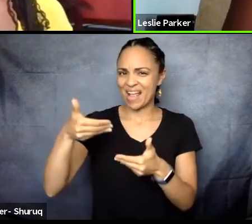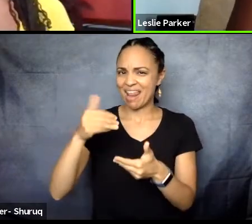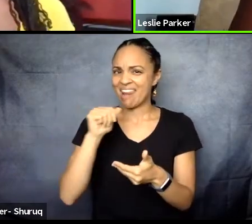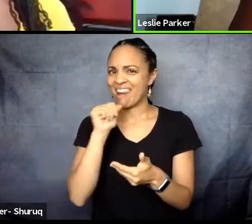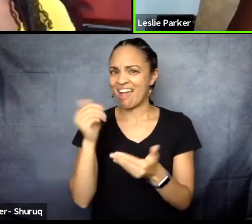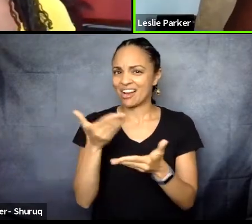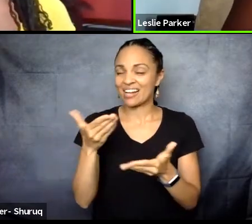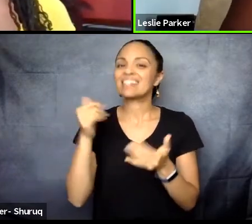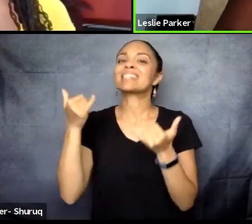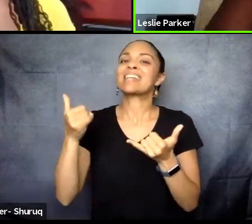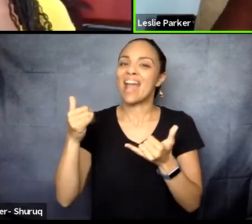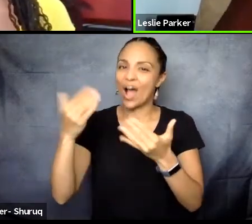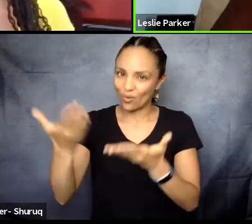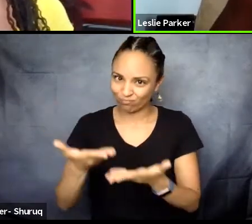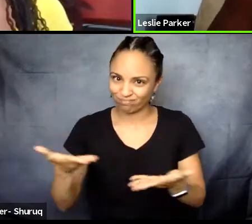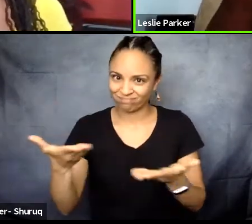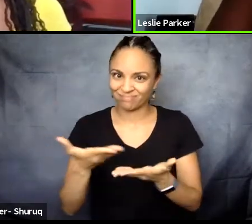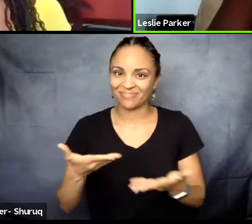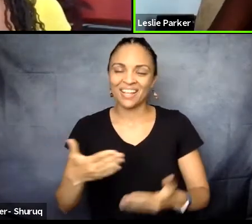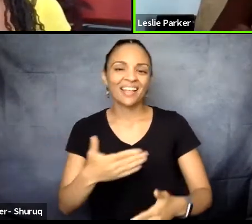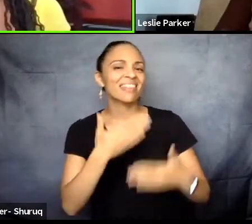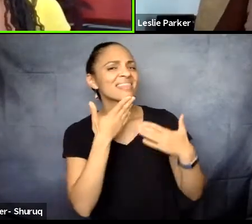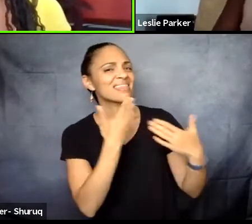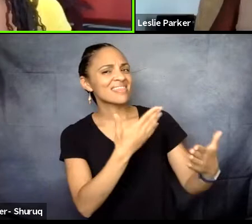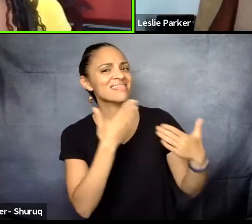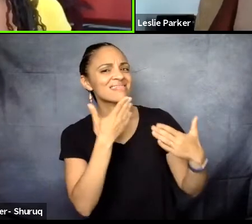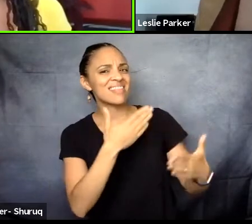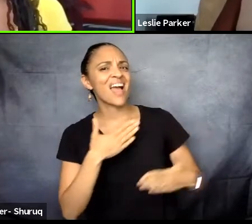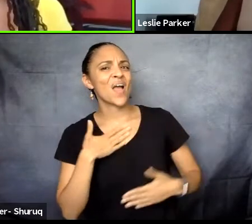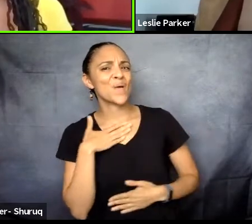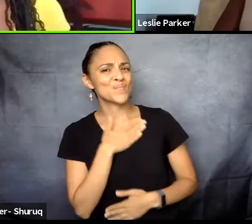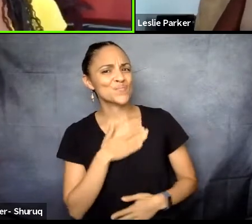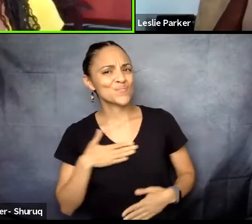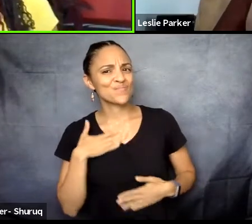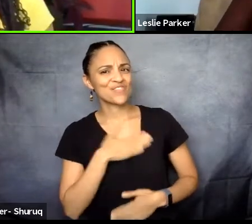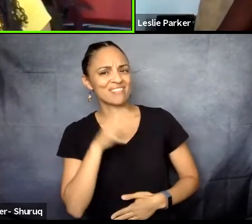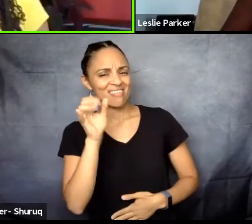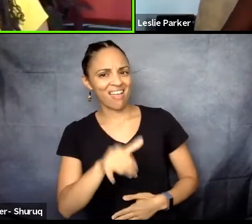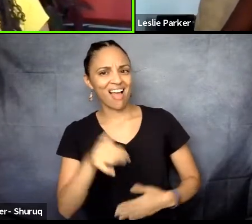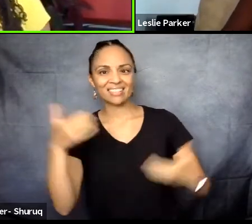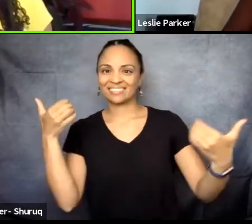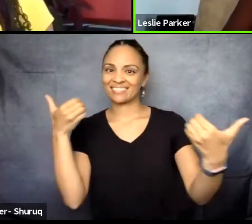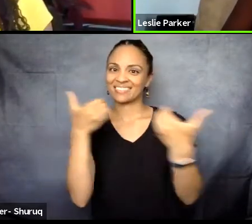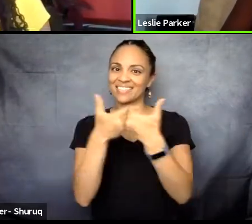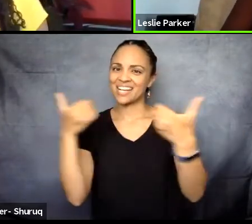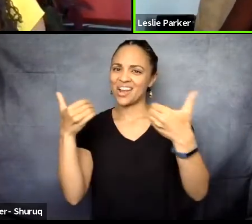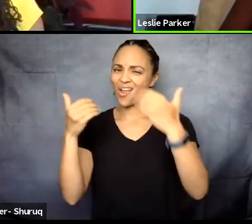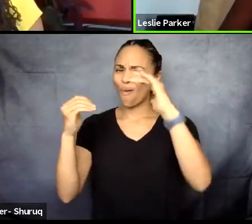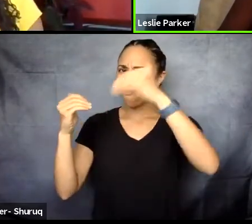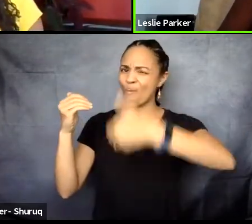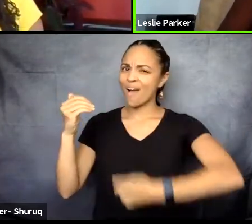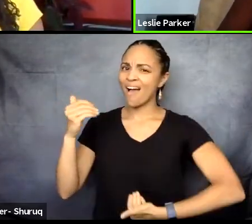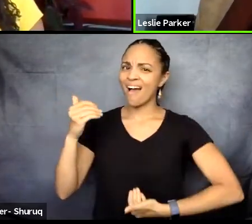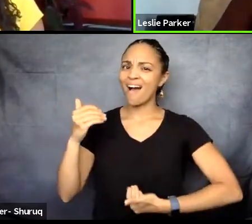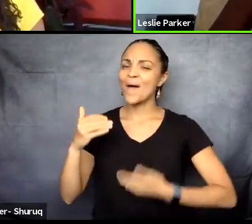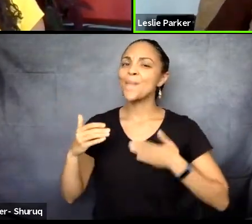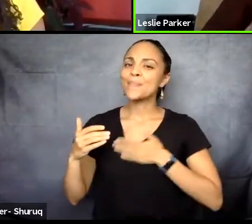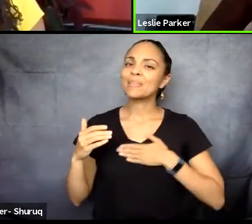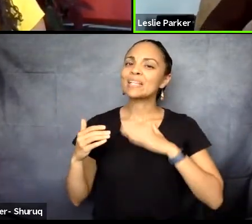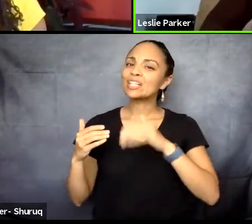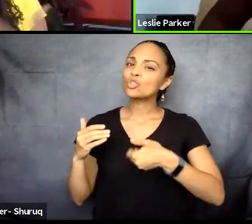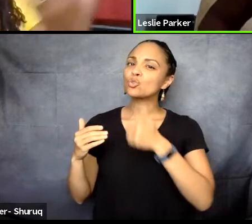Thank you. I appreciate that. Yes. Welcome. Thank you. Please introduce yourself.